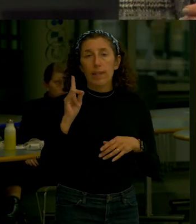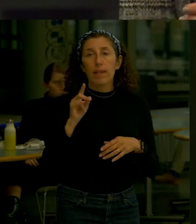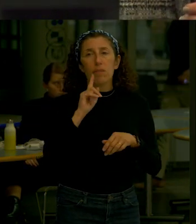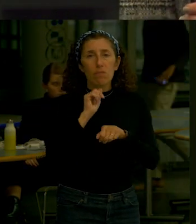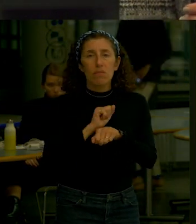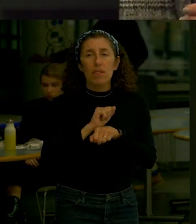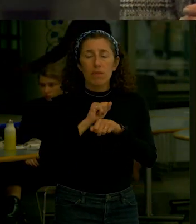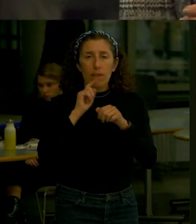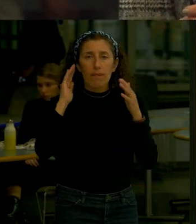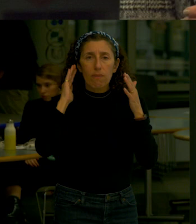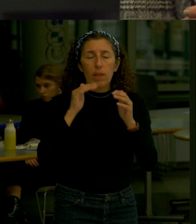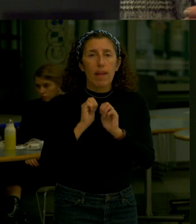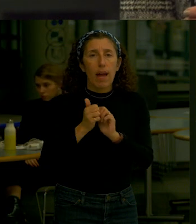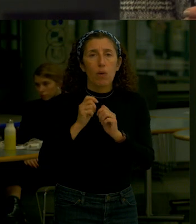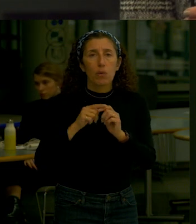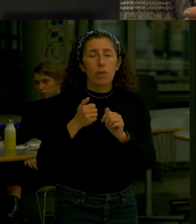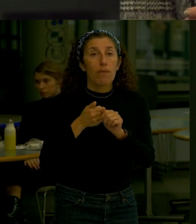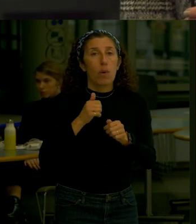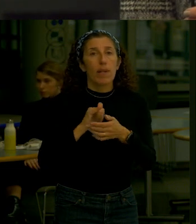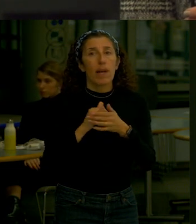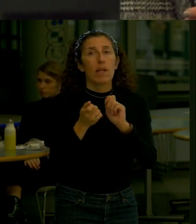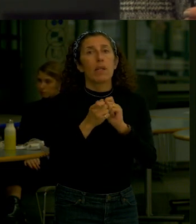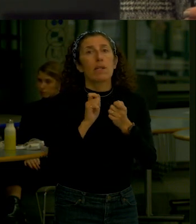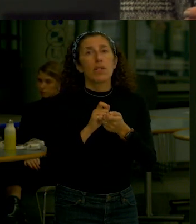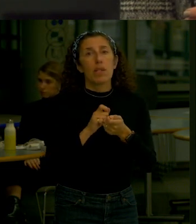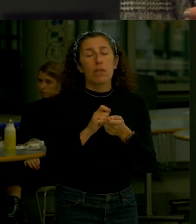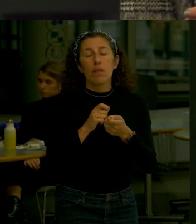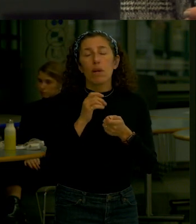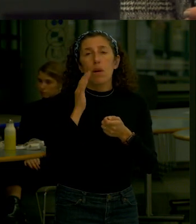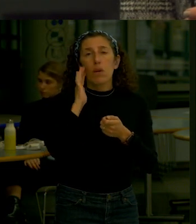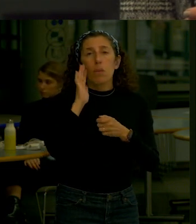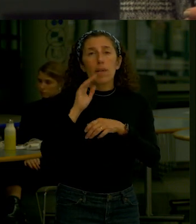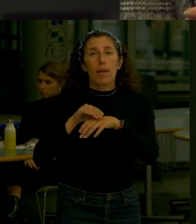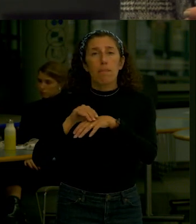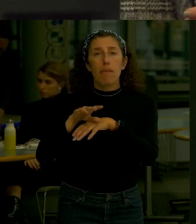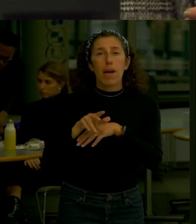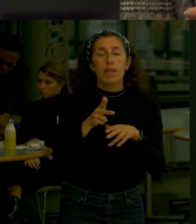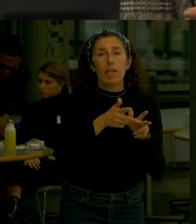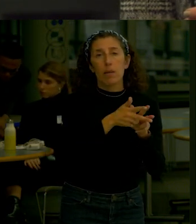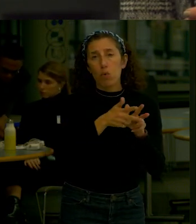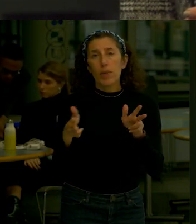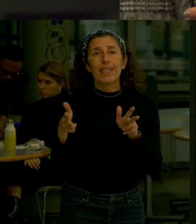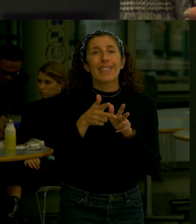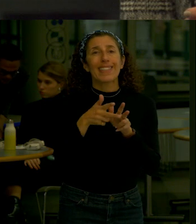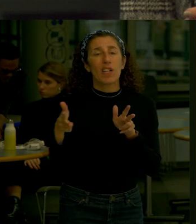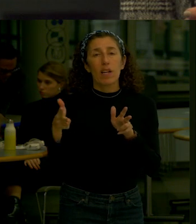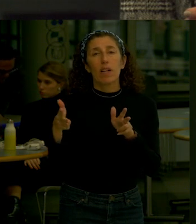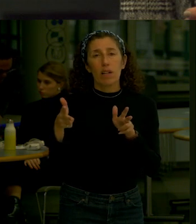the question was Okay it would impact the marina That the That's not the limiting